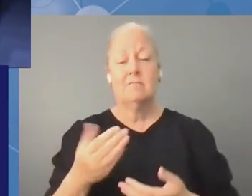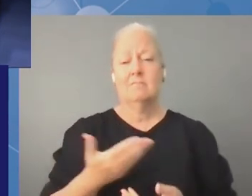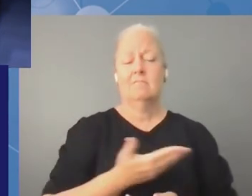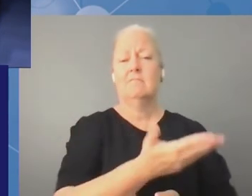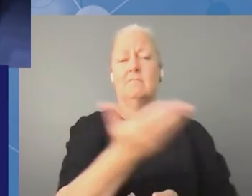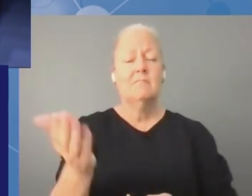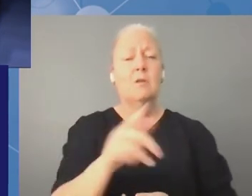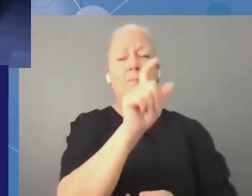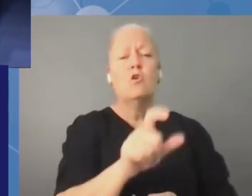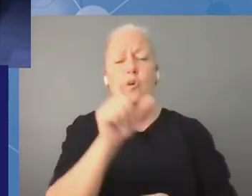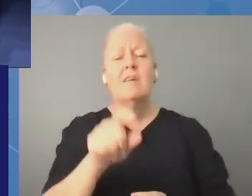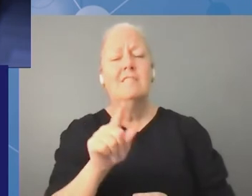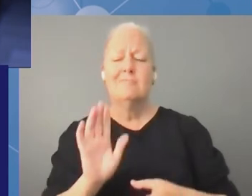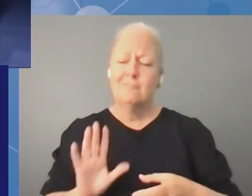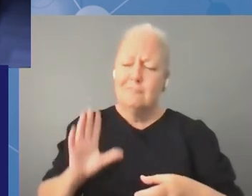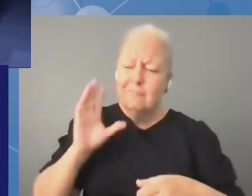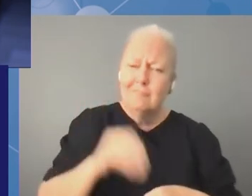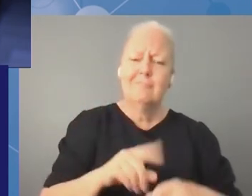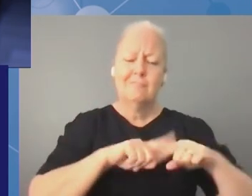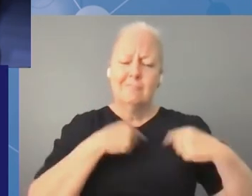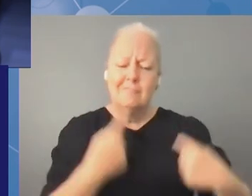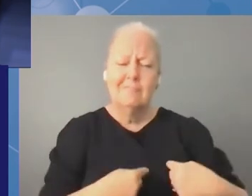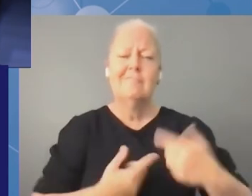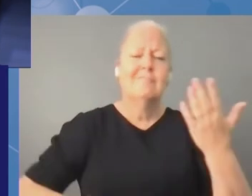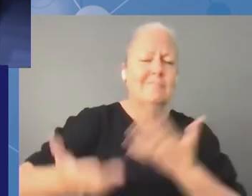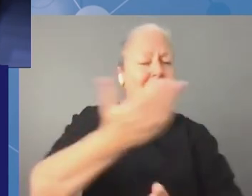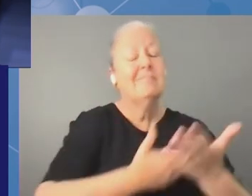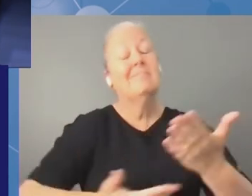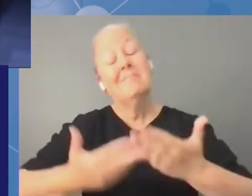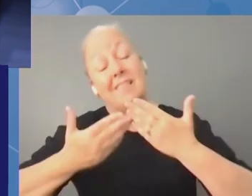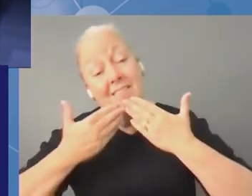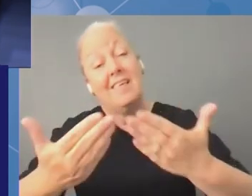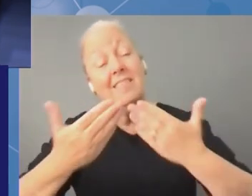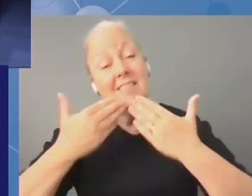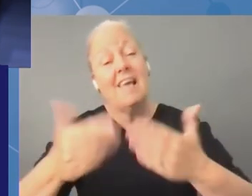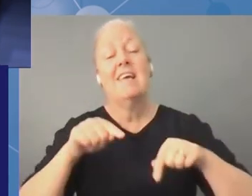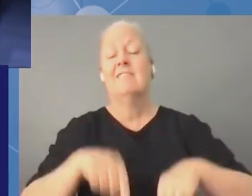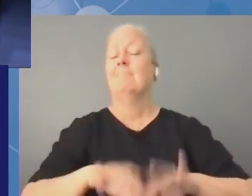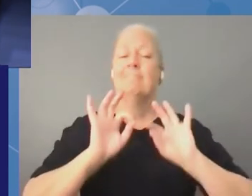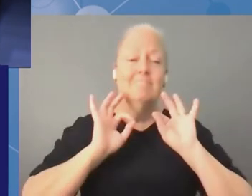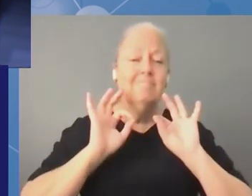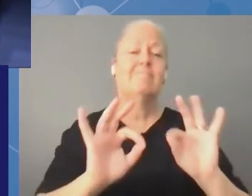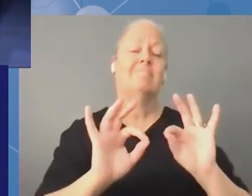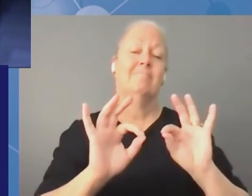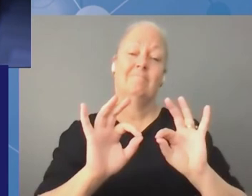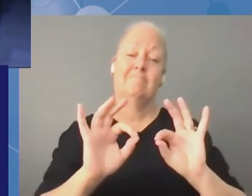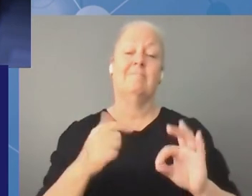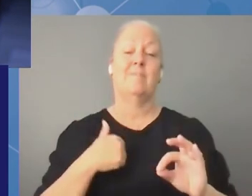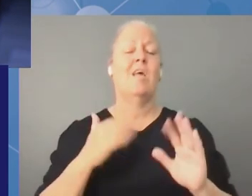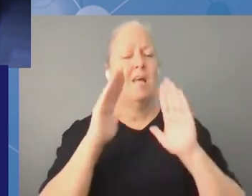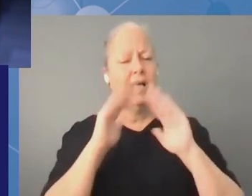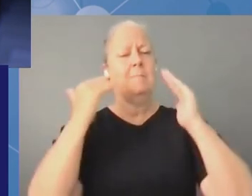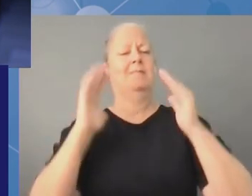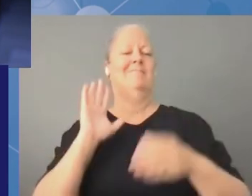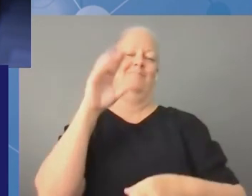in good faith this week in all of the discussions thank you it's been an excellent session and i've been very glad to be a part of it thank you